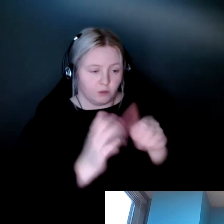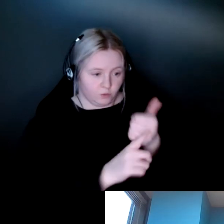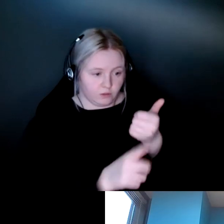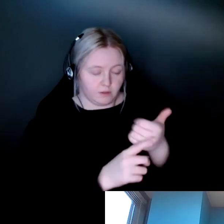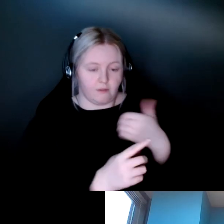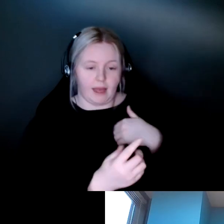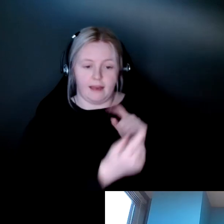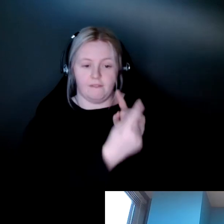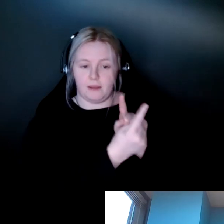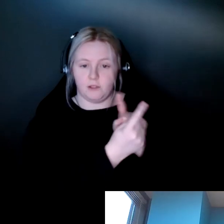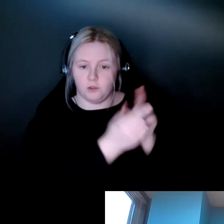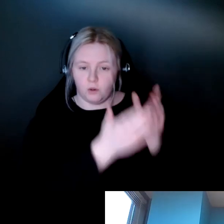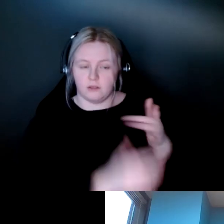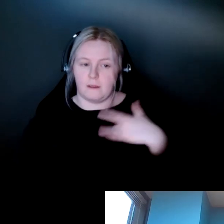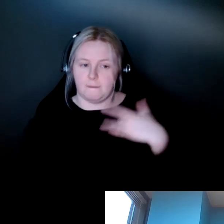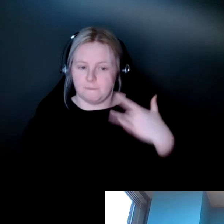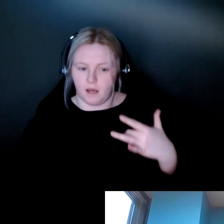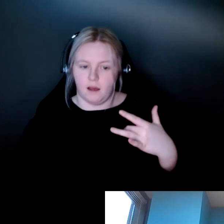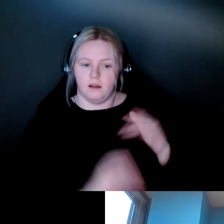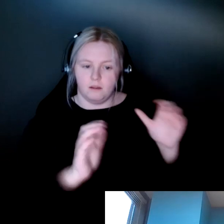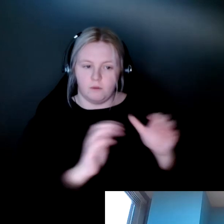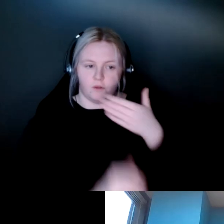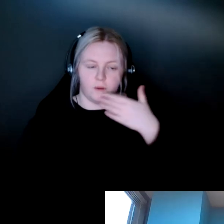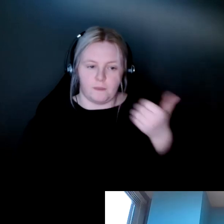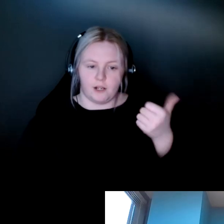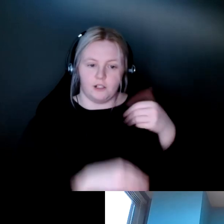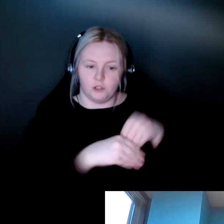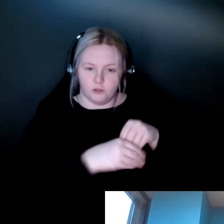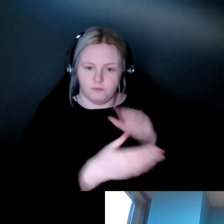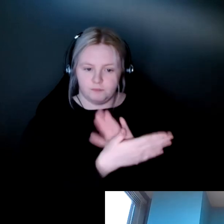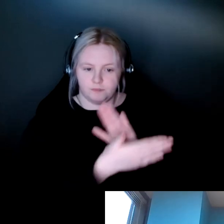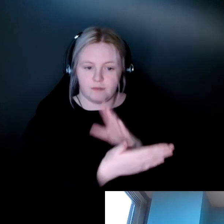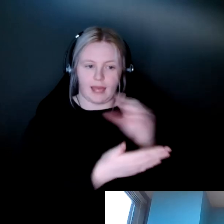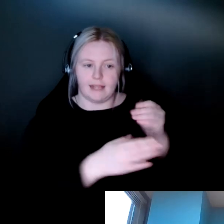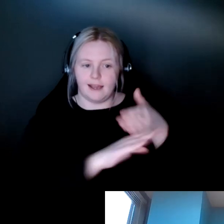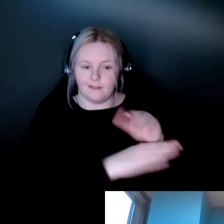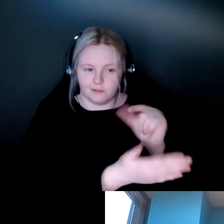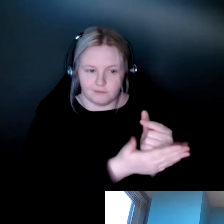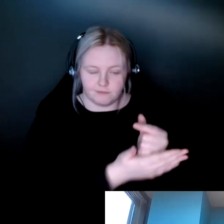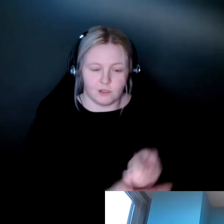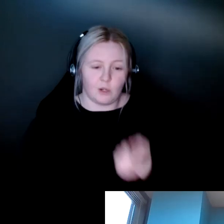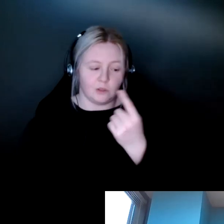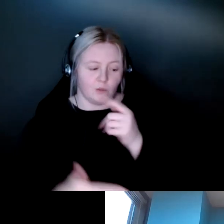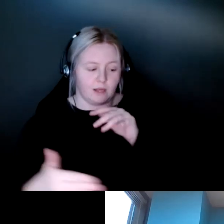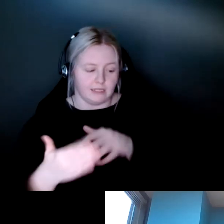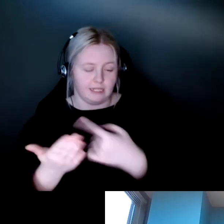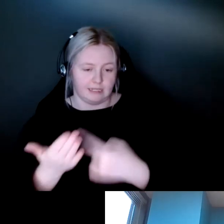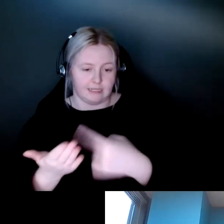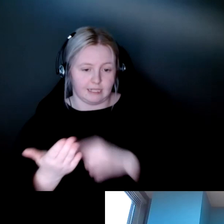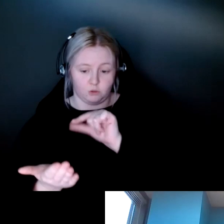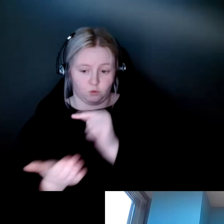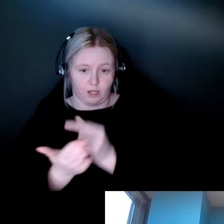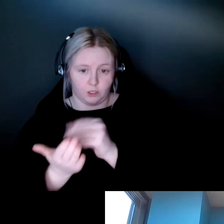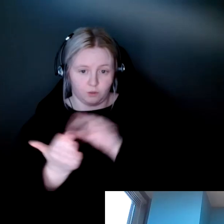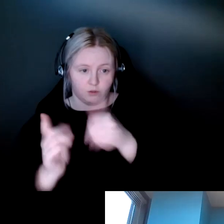generally perform better in their programs and after they get out of school. There was one study that talked about graduate students, they're much more likely to be